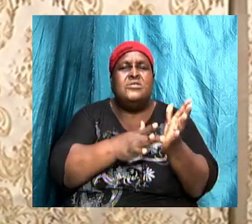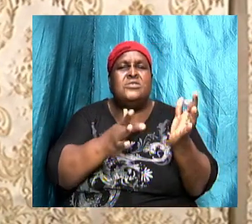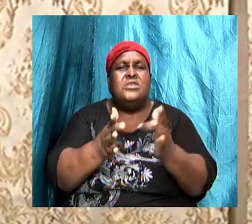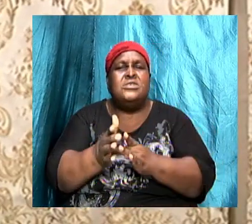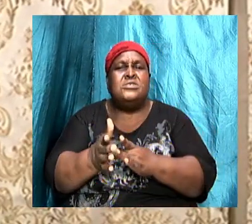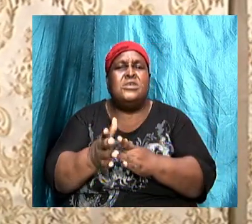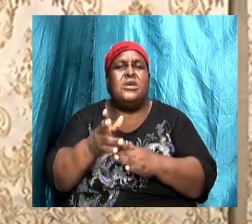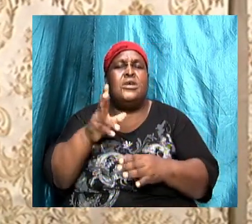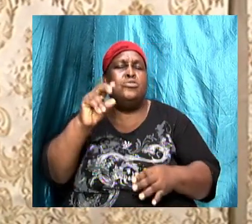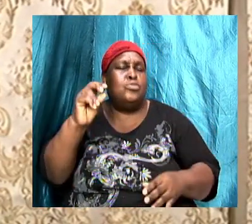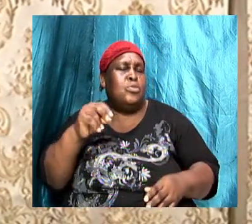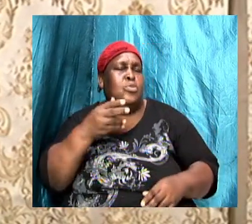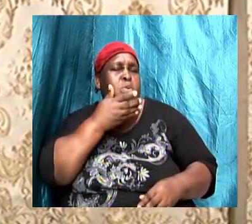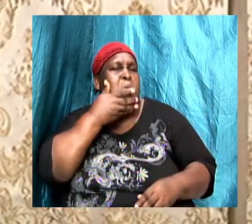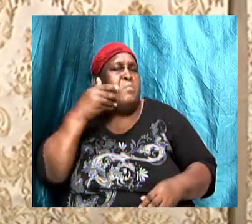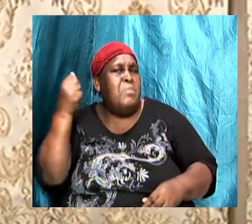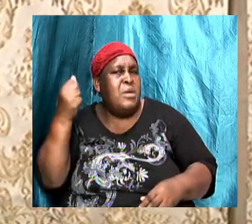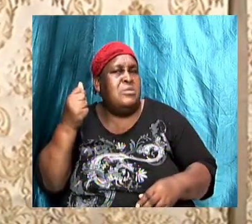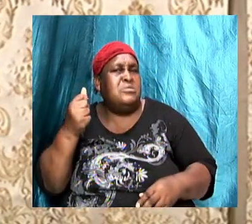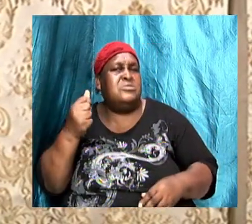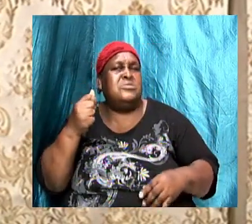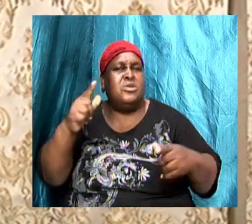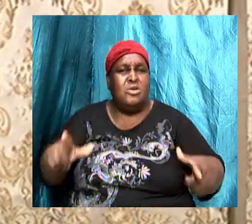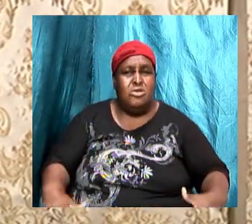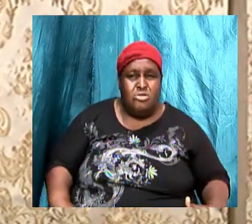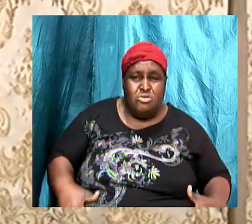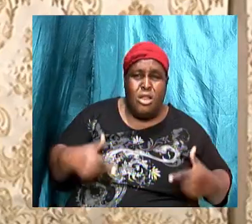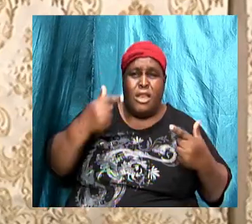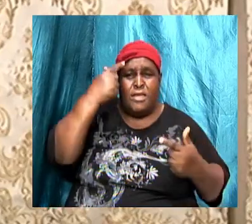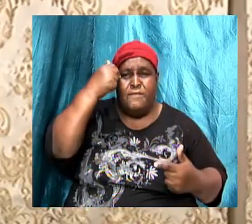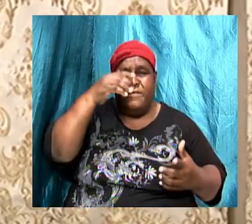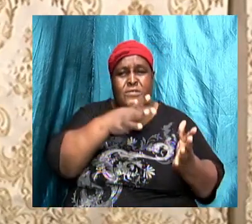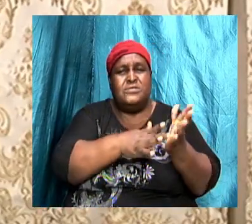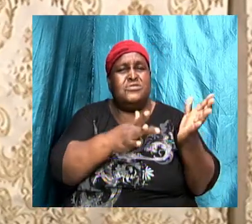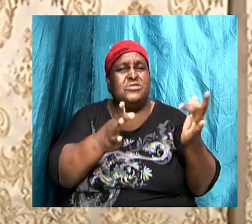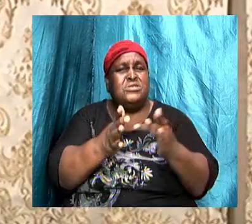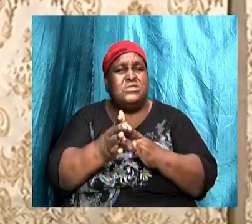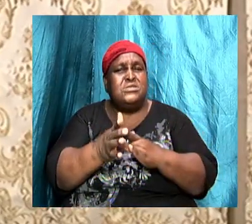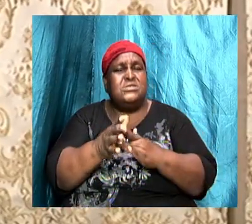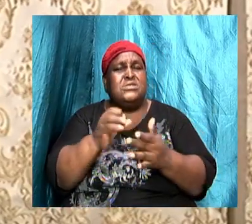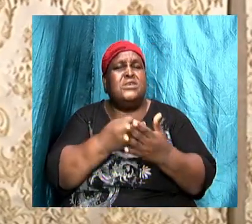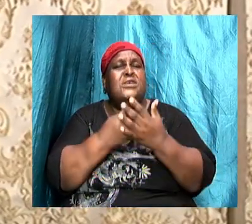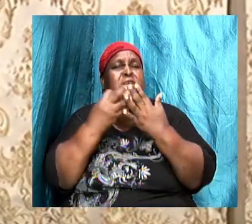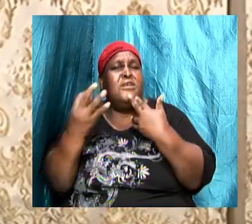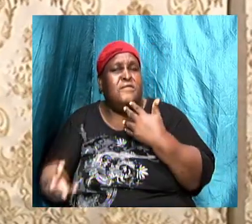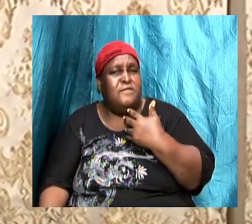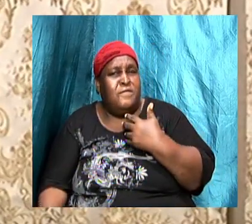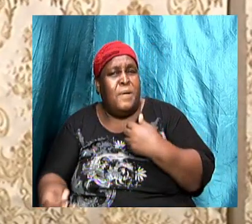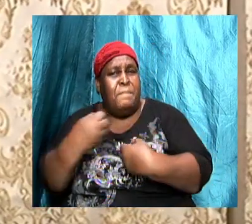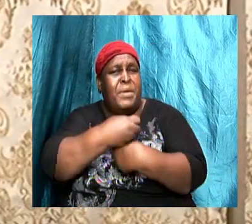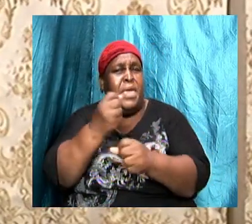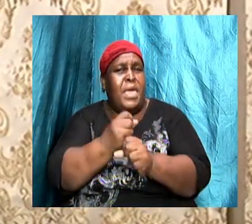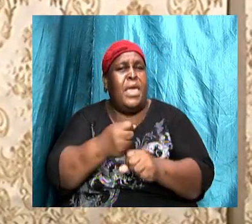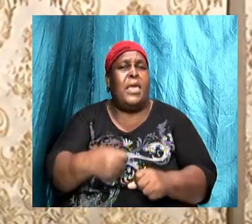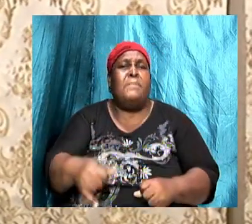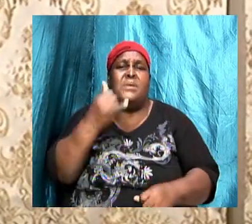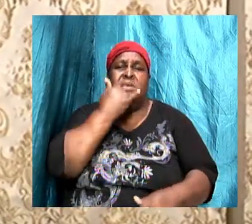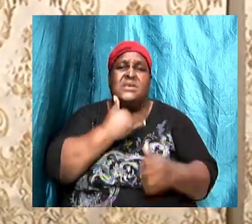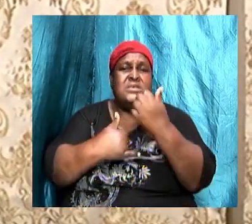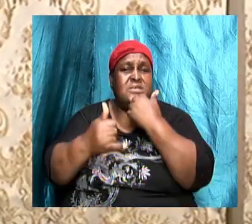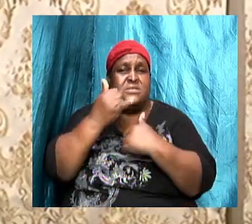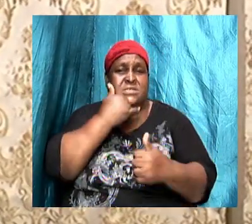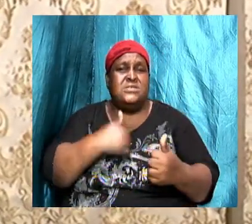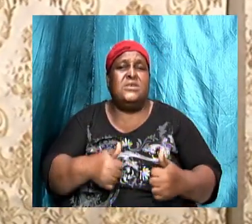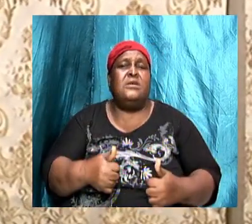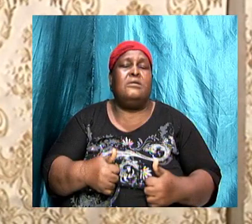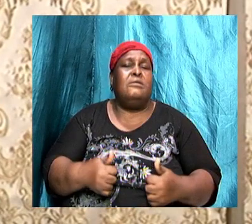to serve God. If we fall down today, get up back and continue to walk. This is the kind of perseverance. This